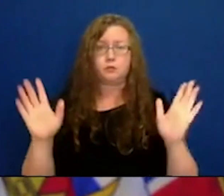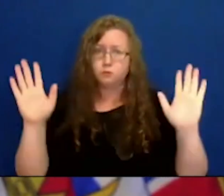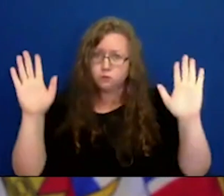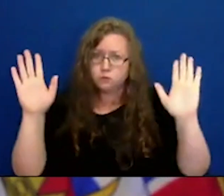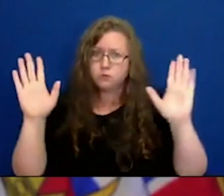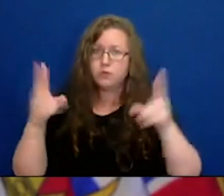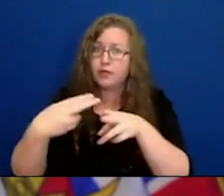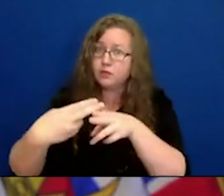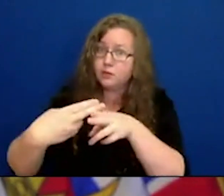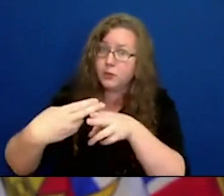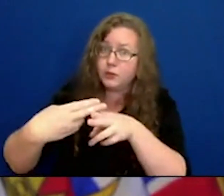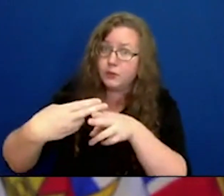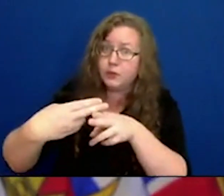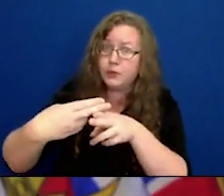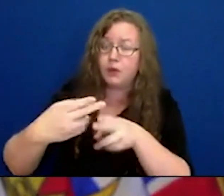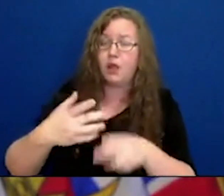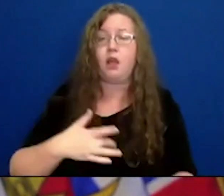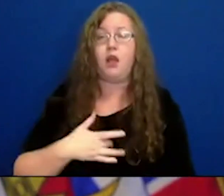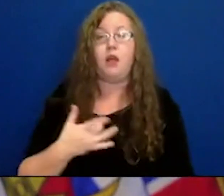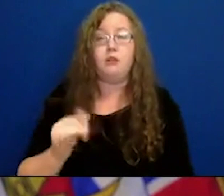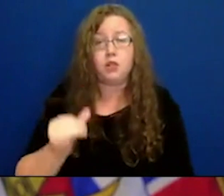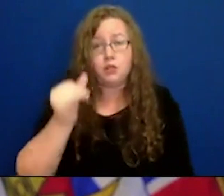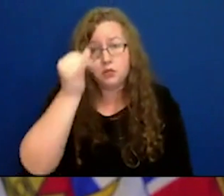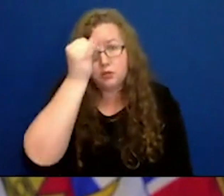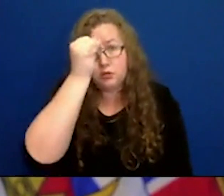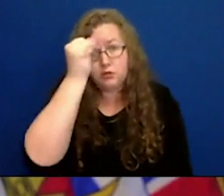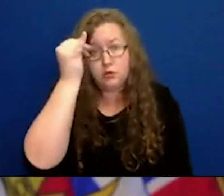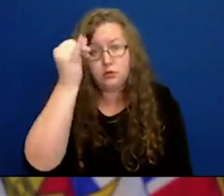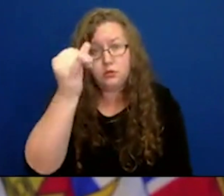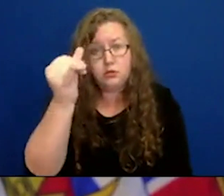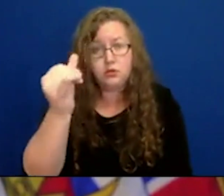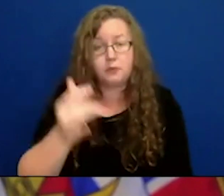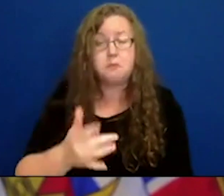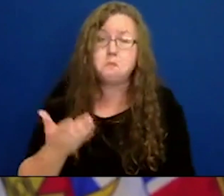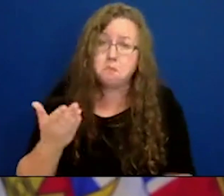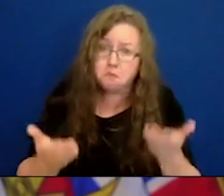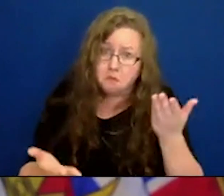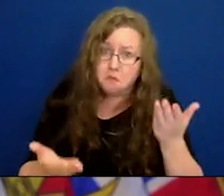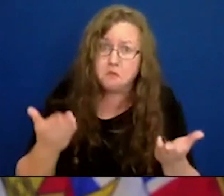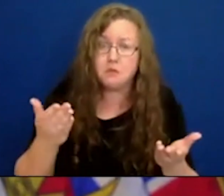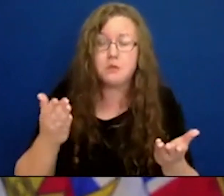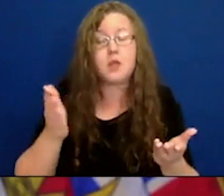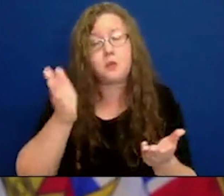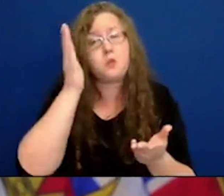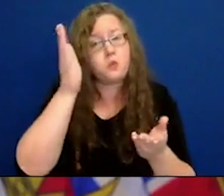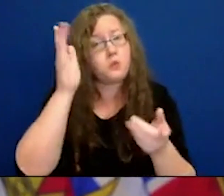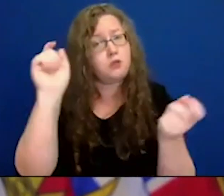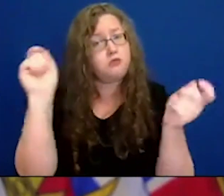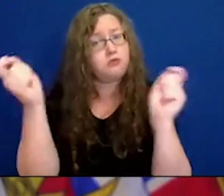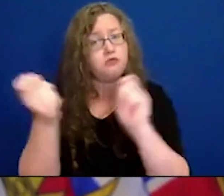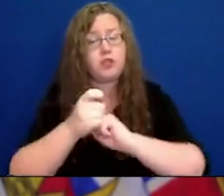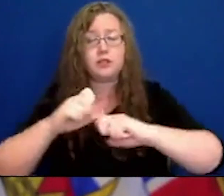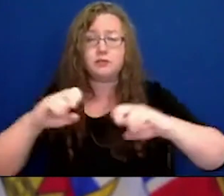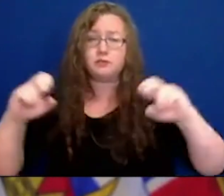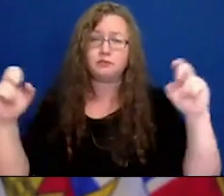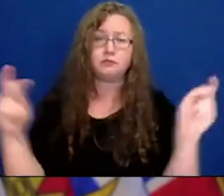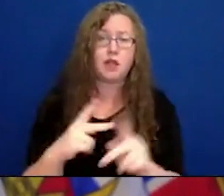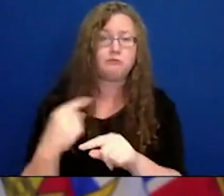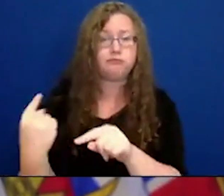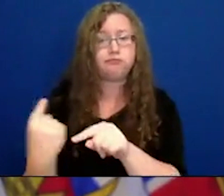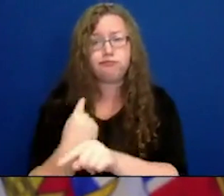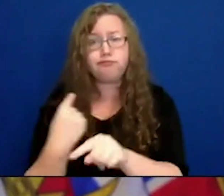And it may feel like it, but it is not forever. It will change. We will get back to having games.